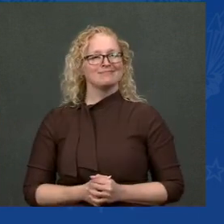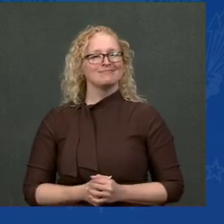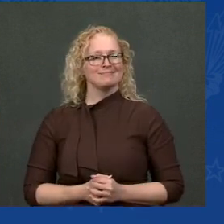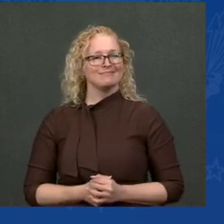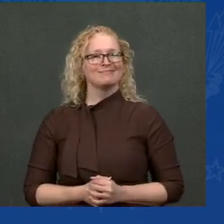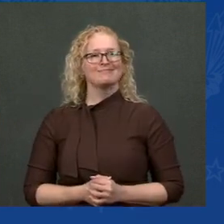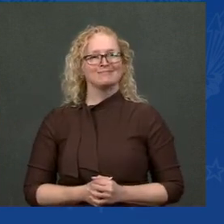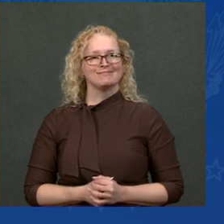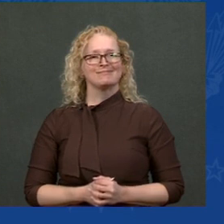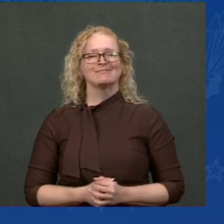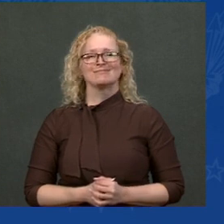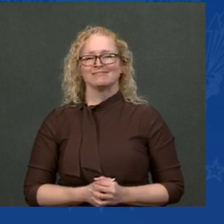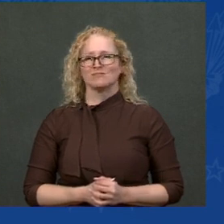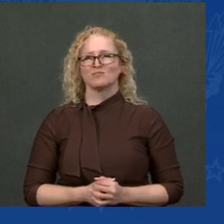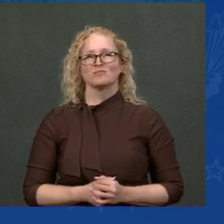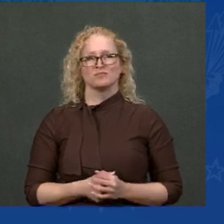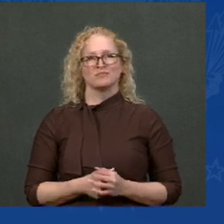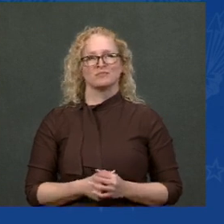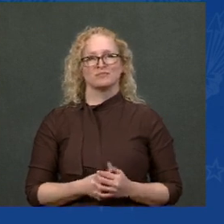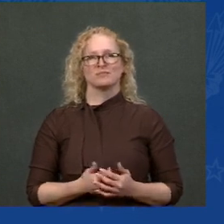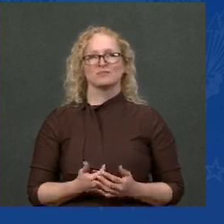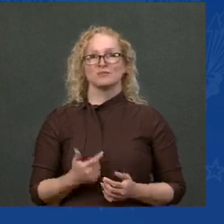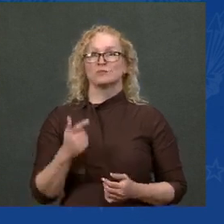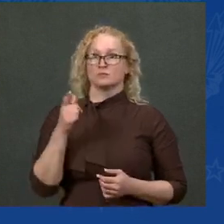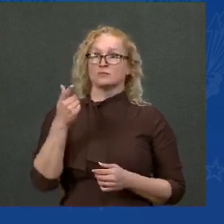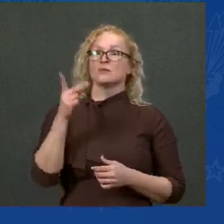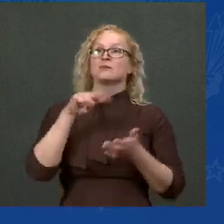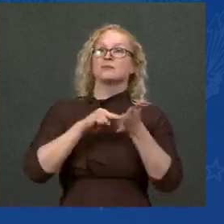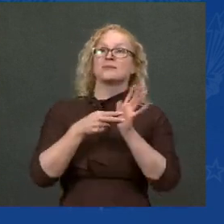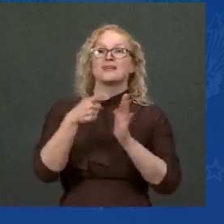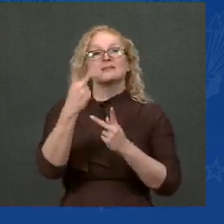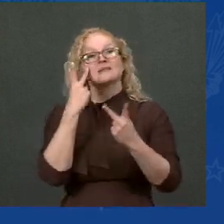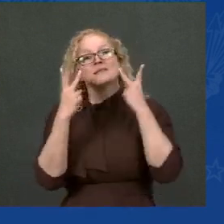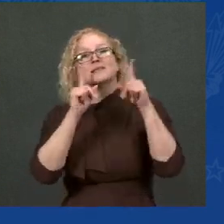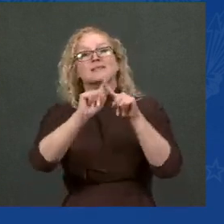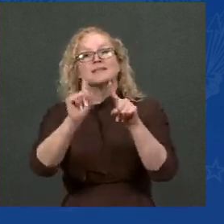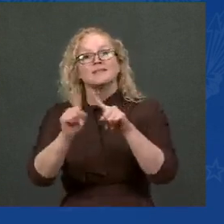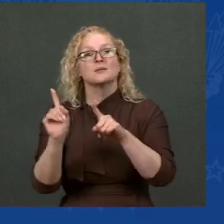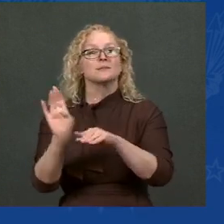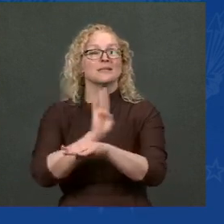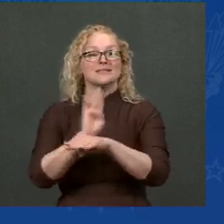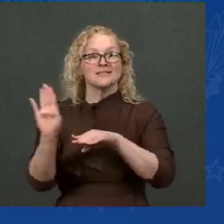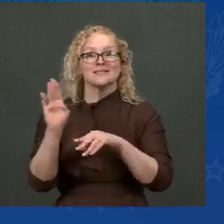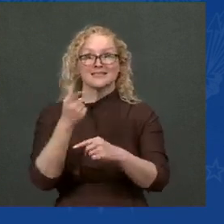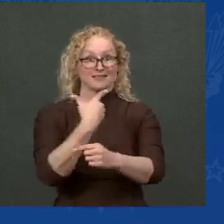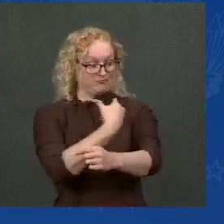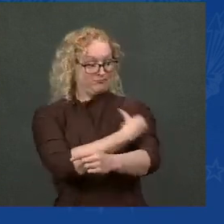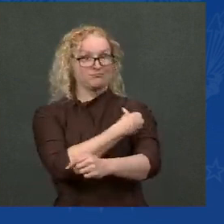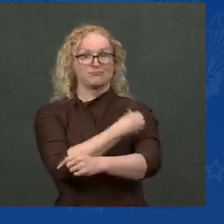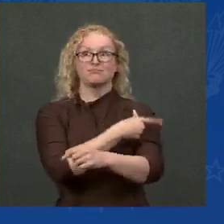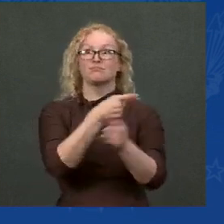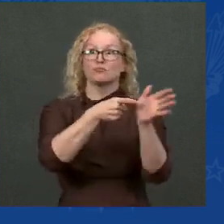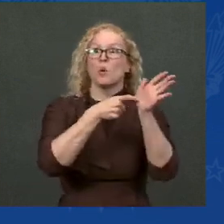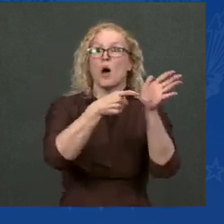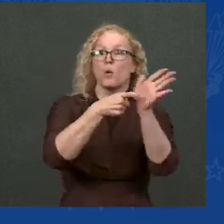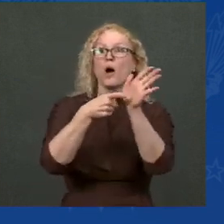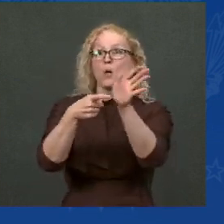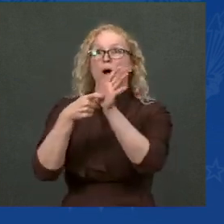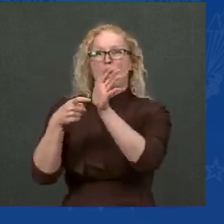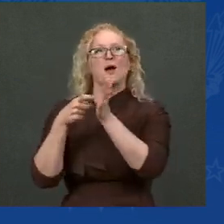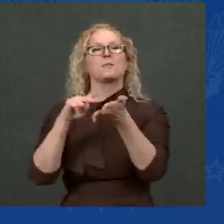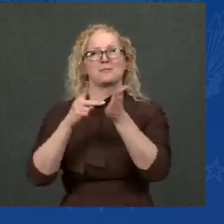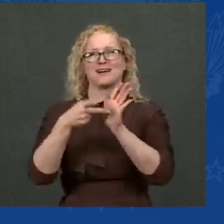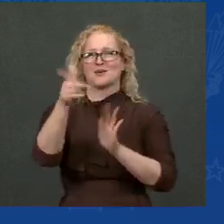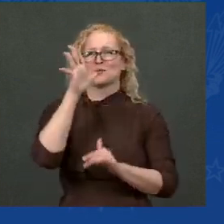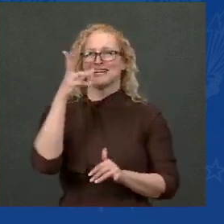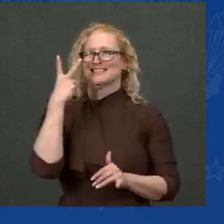recovery that is faster and stronger even than it is now. Analysts at Goldman Sachs project that these kinds of